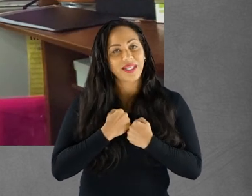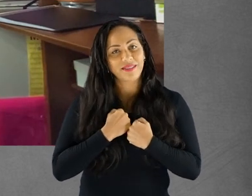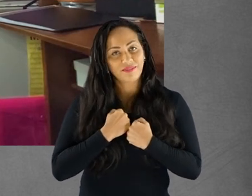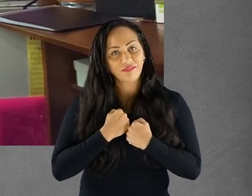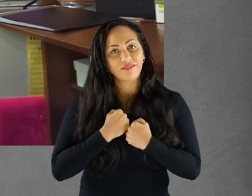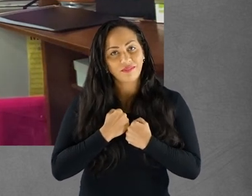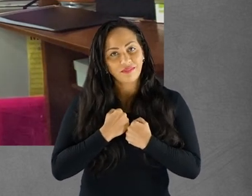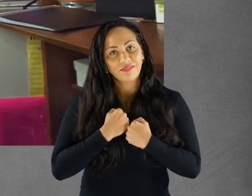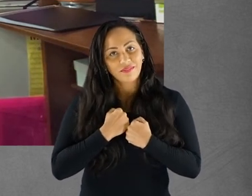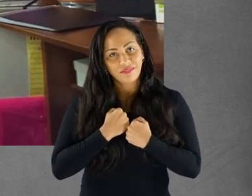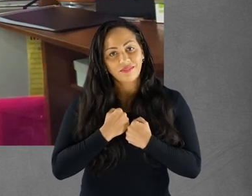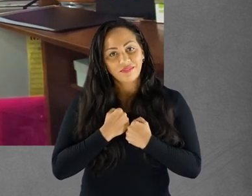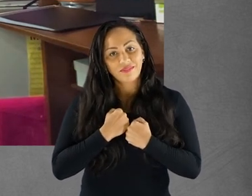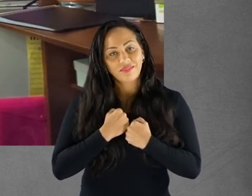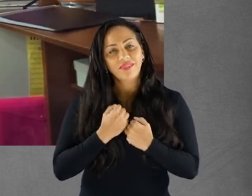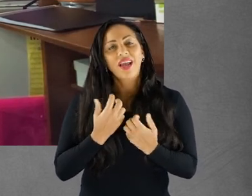to me.